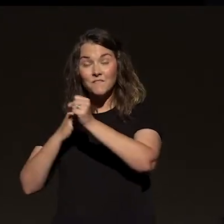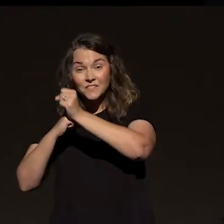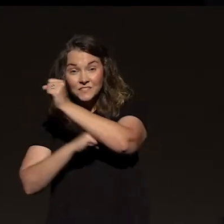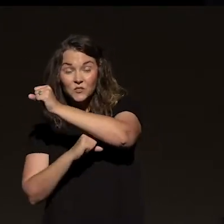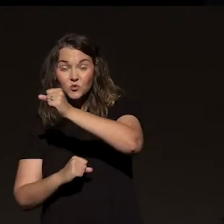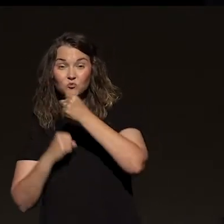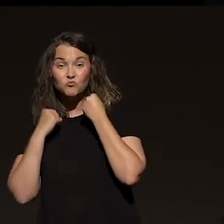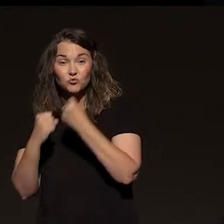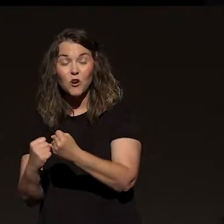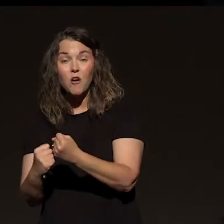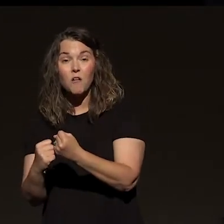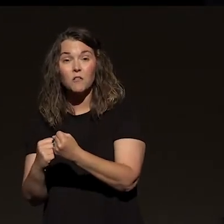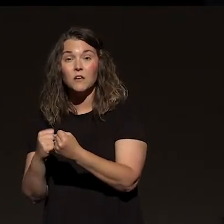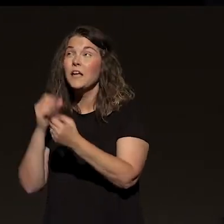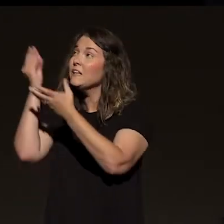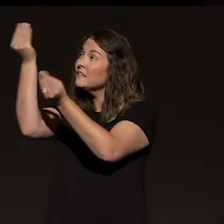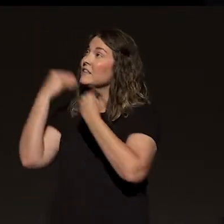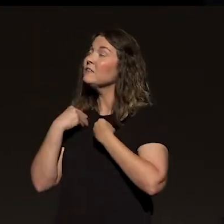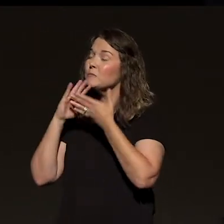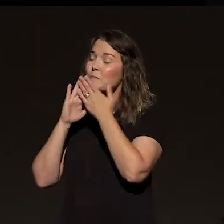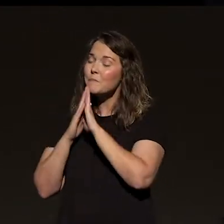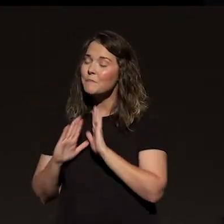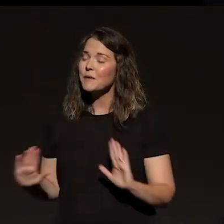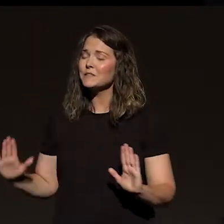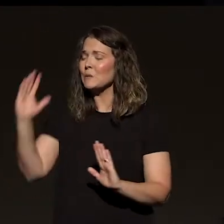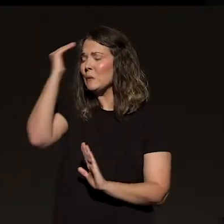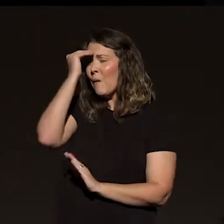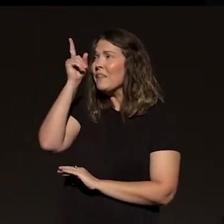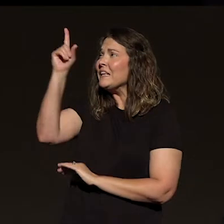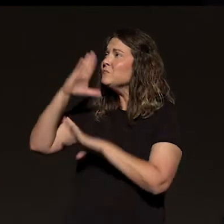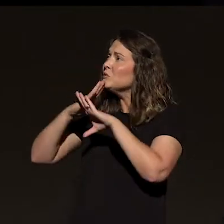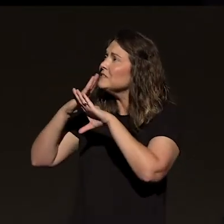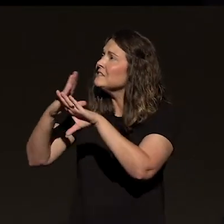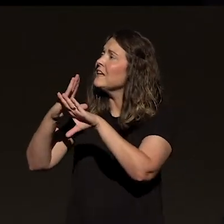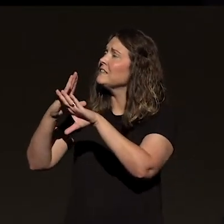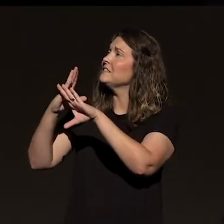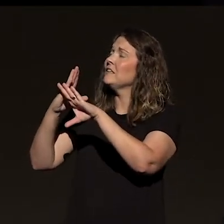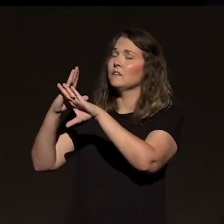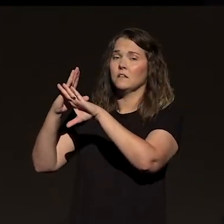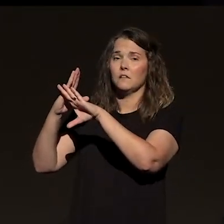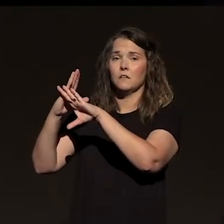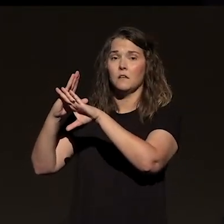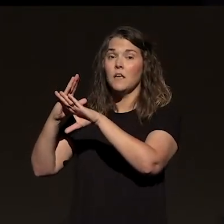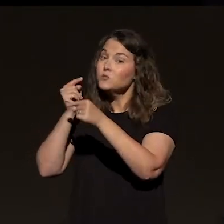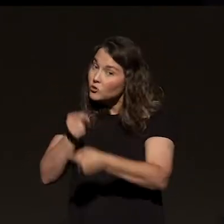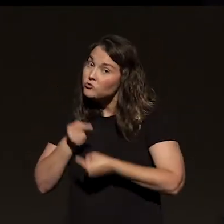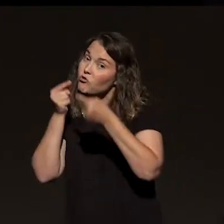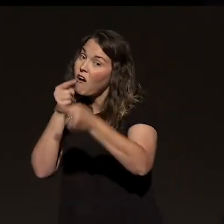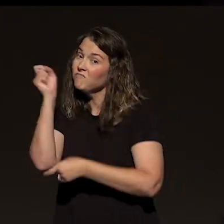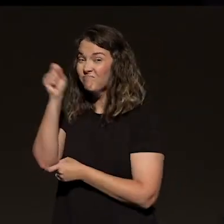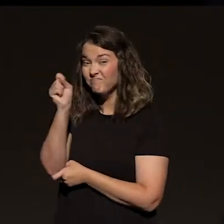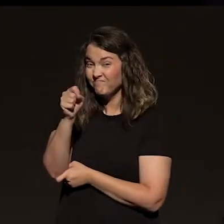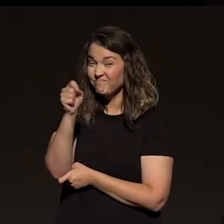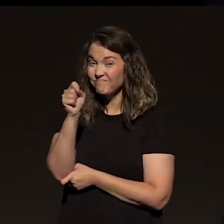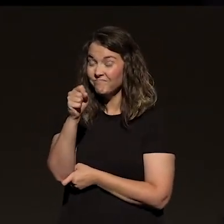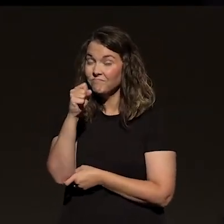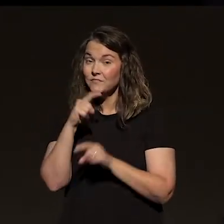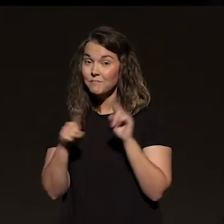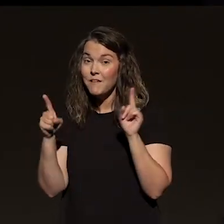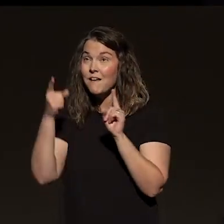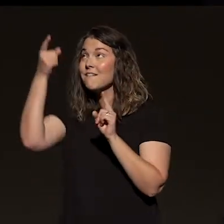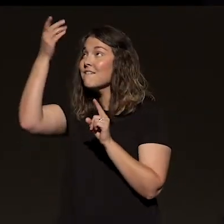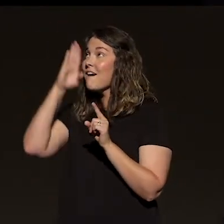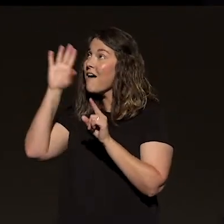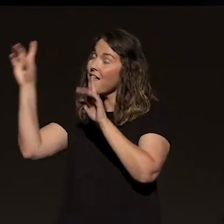and that ought to give you peace. You can rest knowing that God's protecting you, he's seeing you through, and it's rough, it's a storm, but man, God is